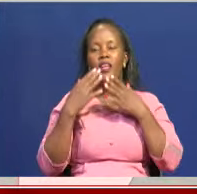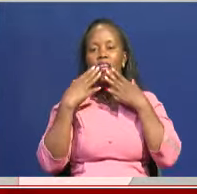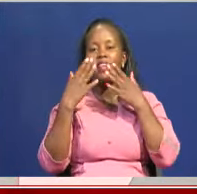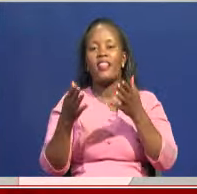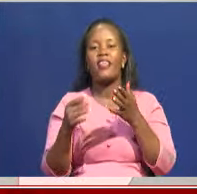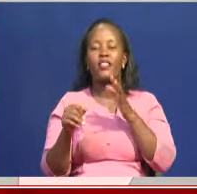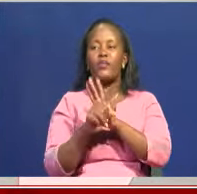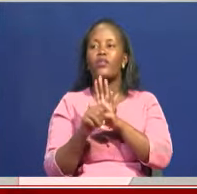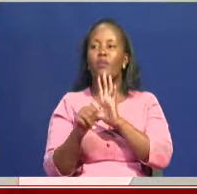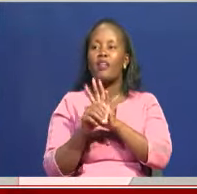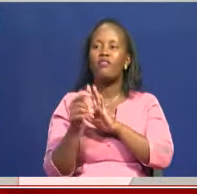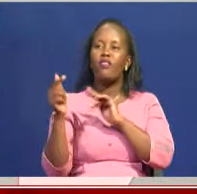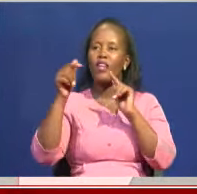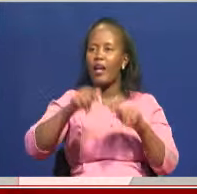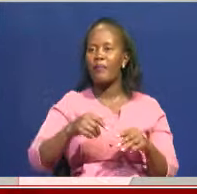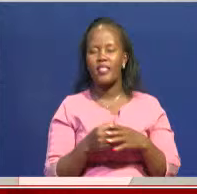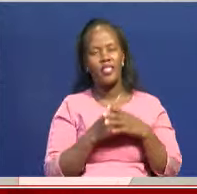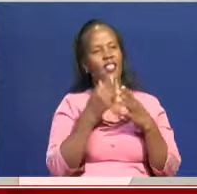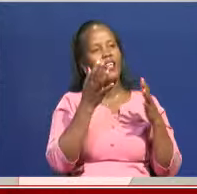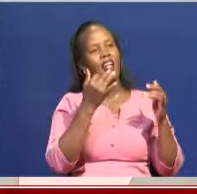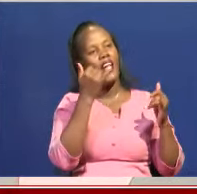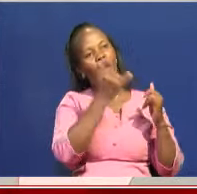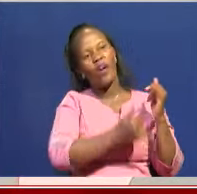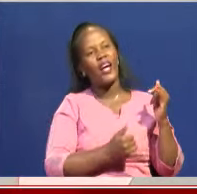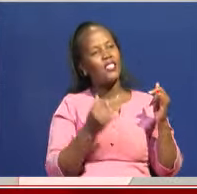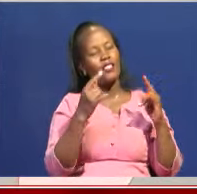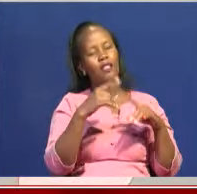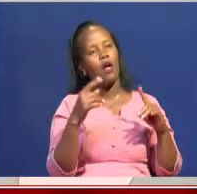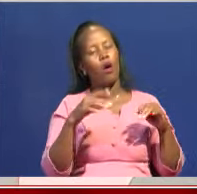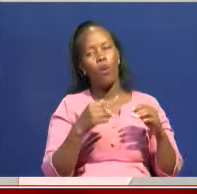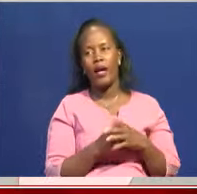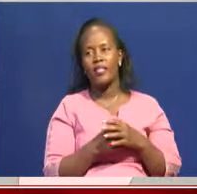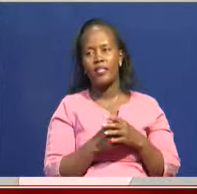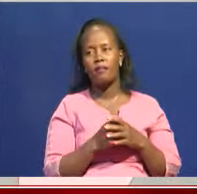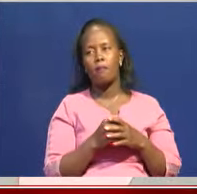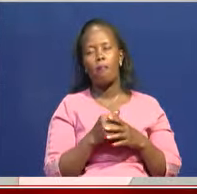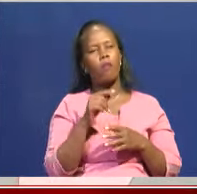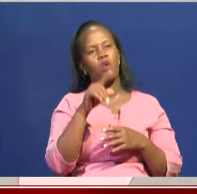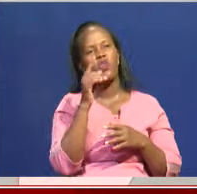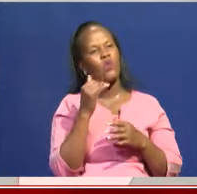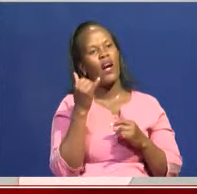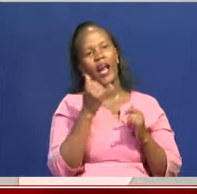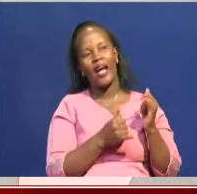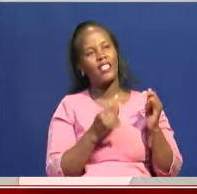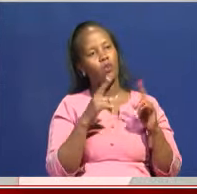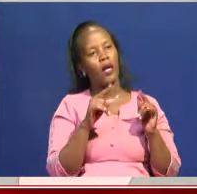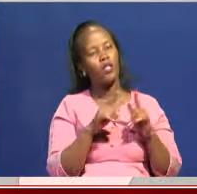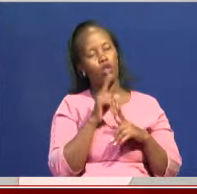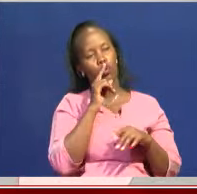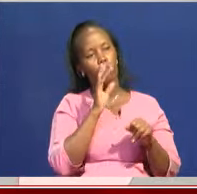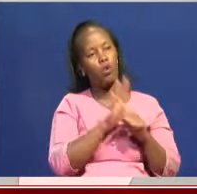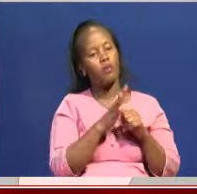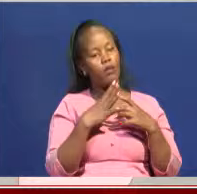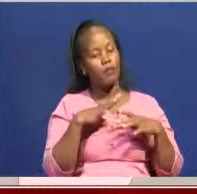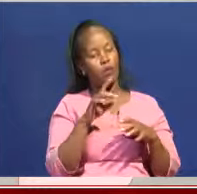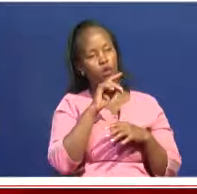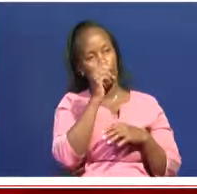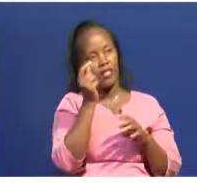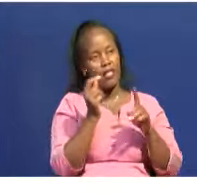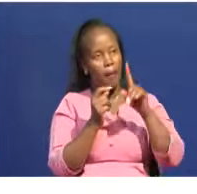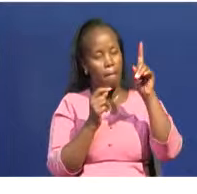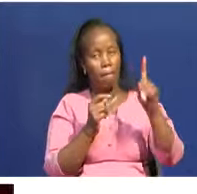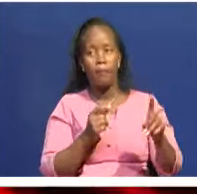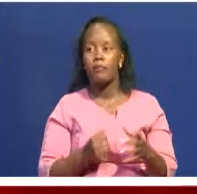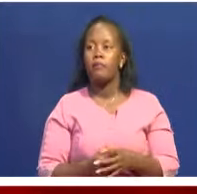for joining us tonight. Probably your last word on that camera, what you'd want to be your last word or your assurance to Kenyans on this camera here. Okay.